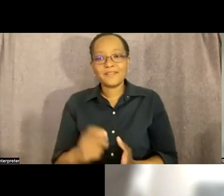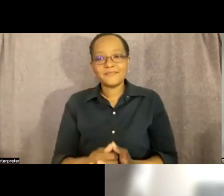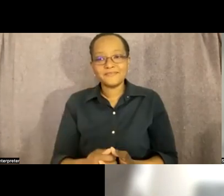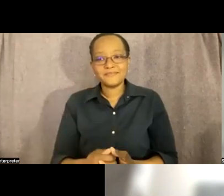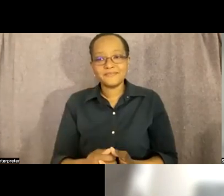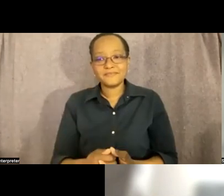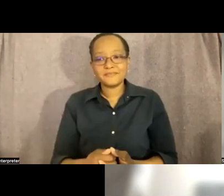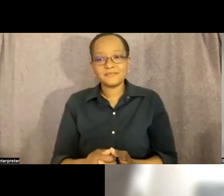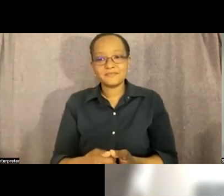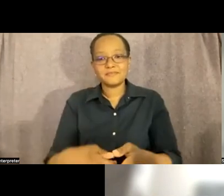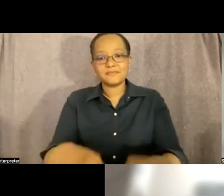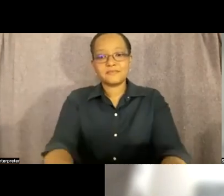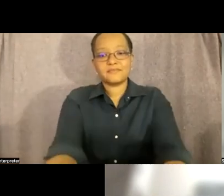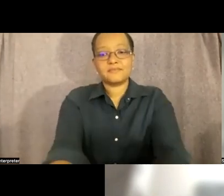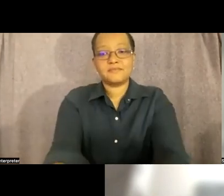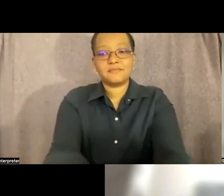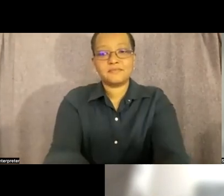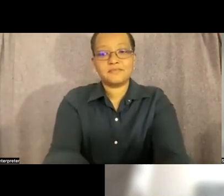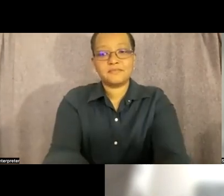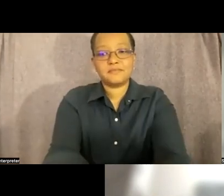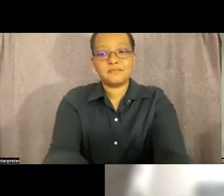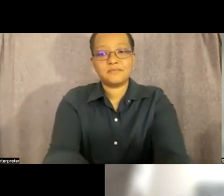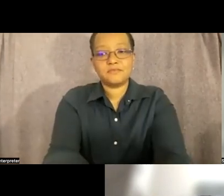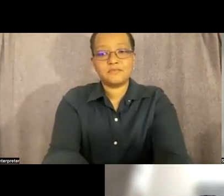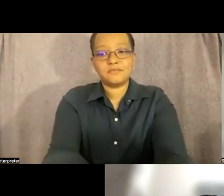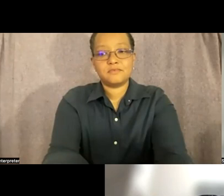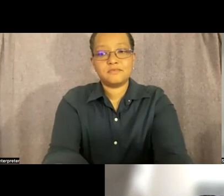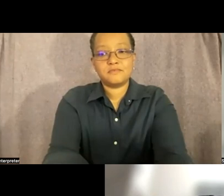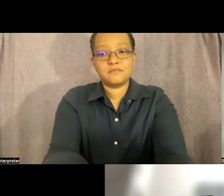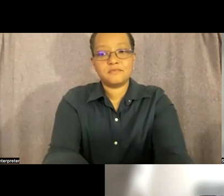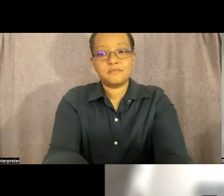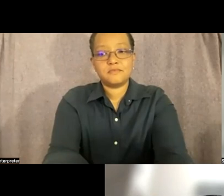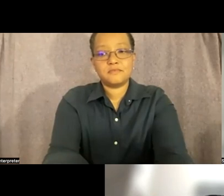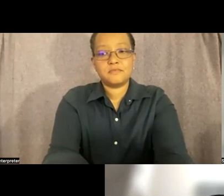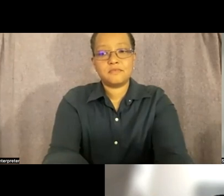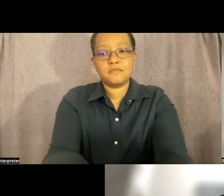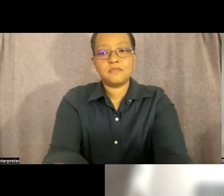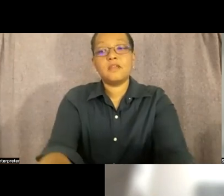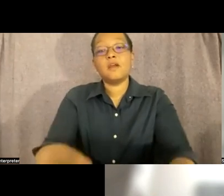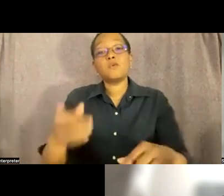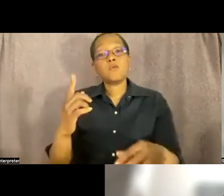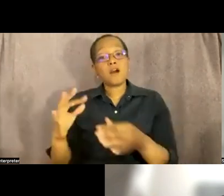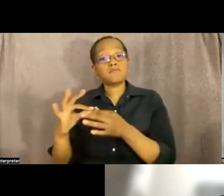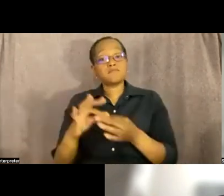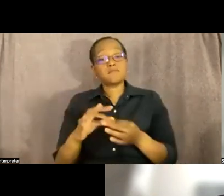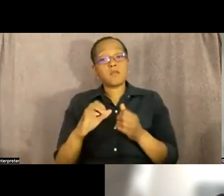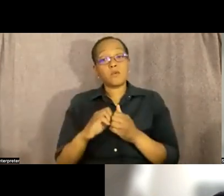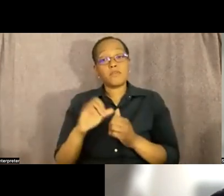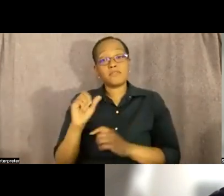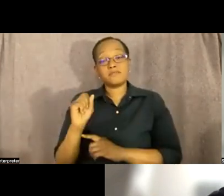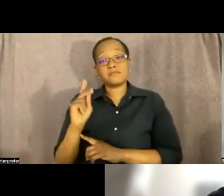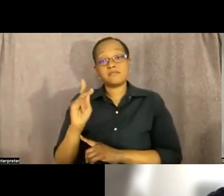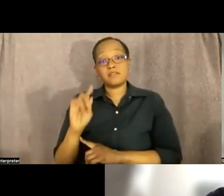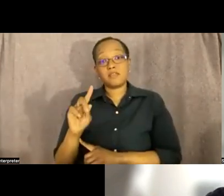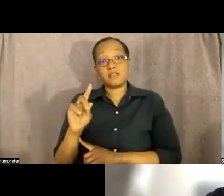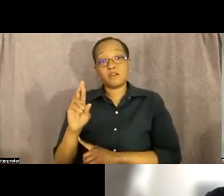just to say something uh uh well one one tie with the with the skitter people's market uh i mean not only skitter people's market